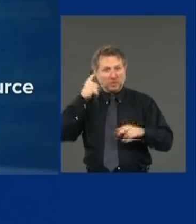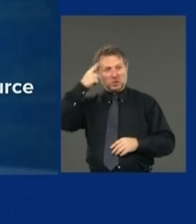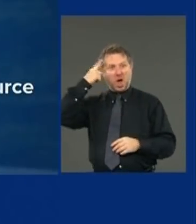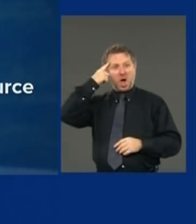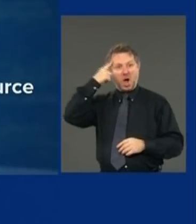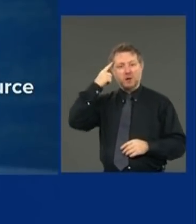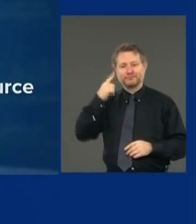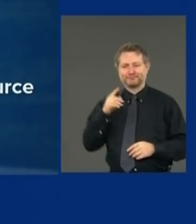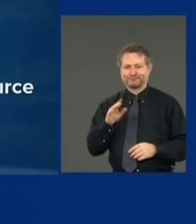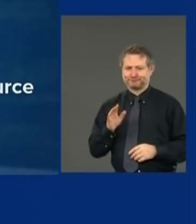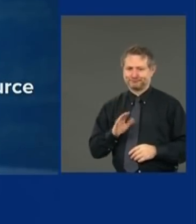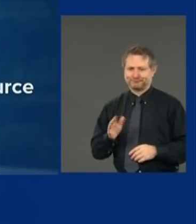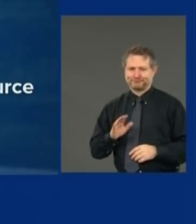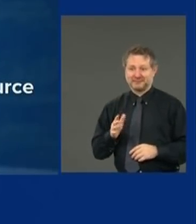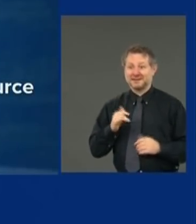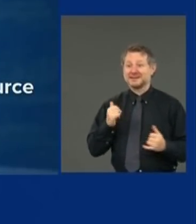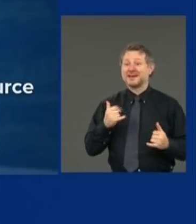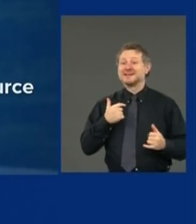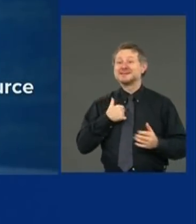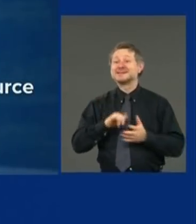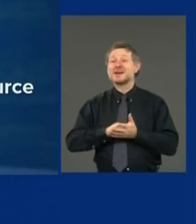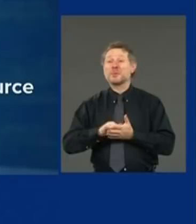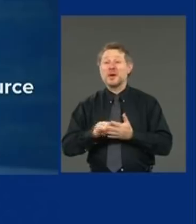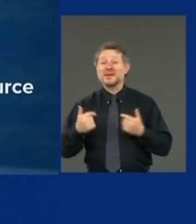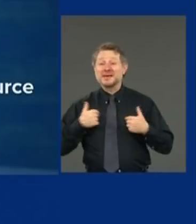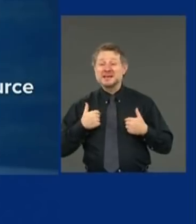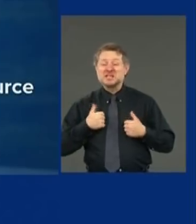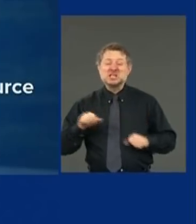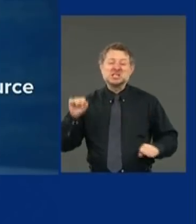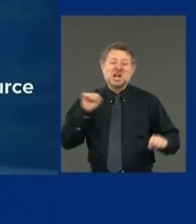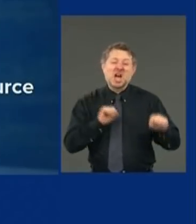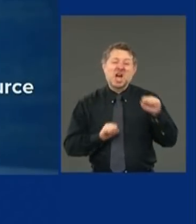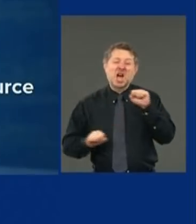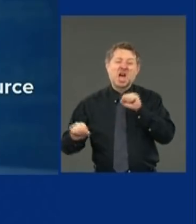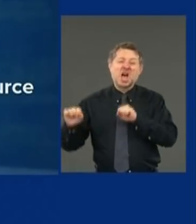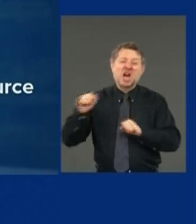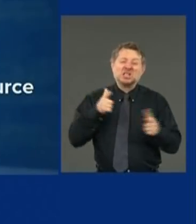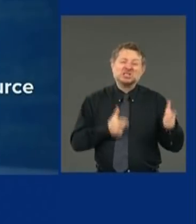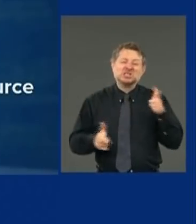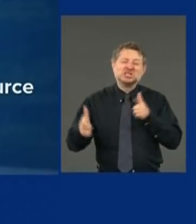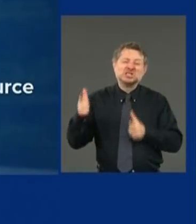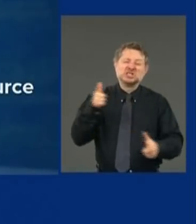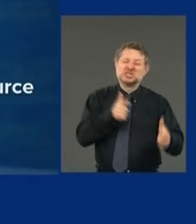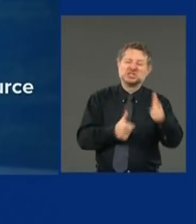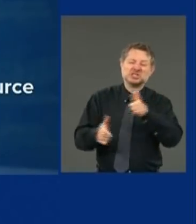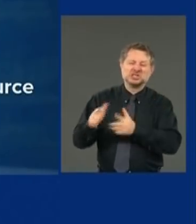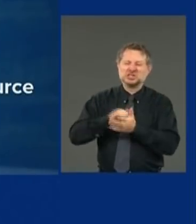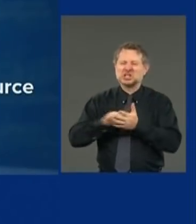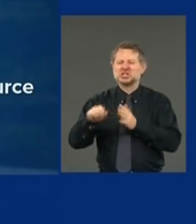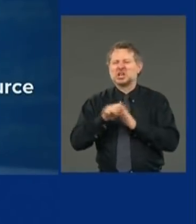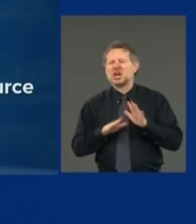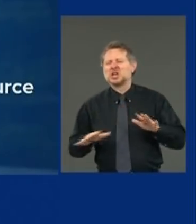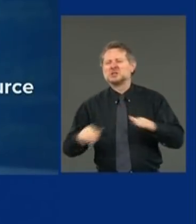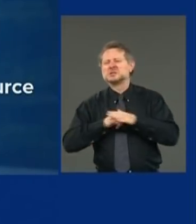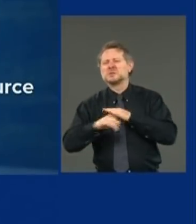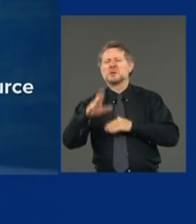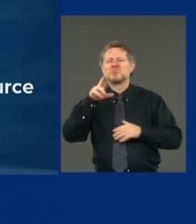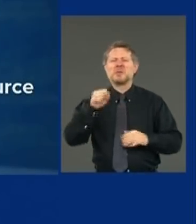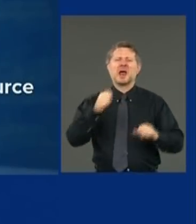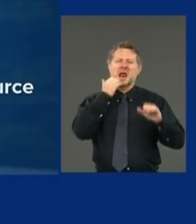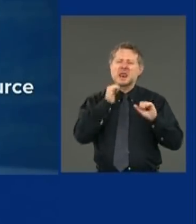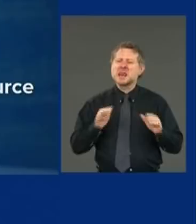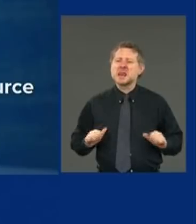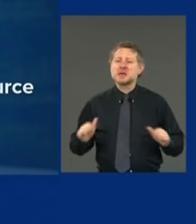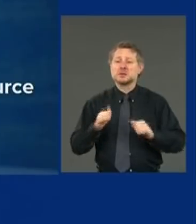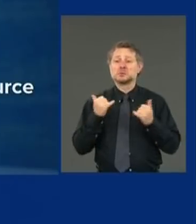aggressive disinfecting campaign going on across the state, public transit, et cetera. Now the